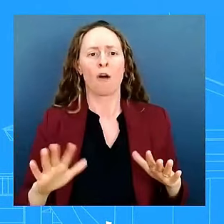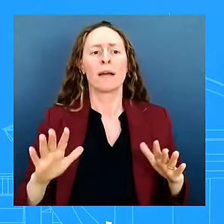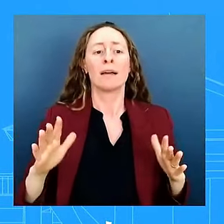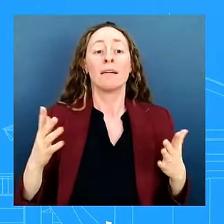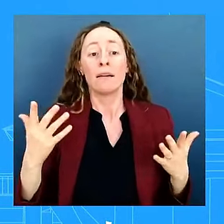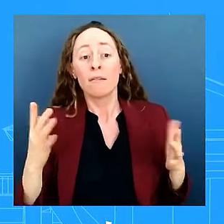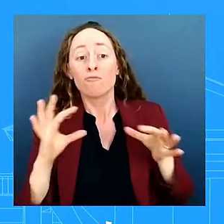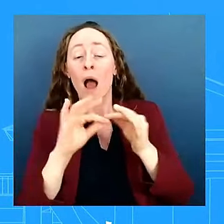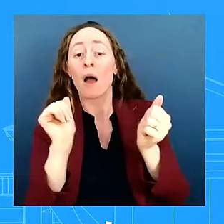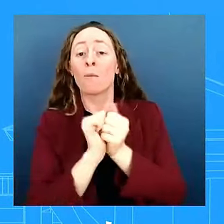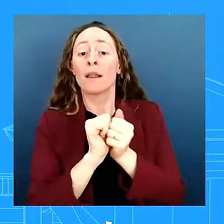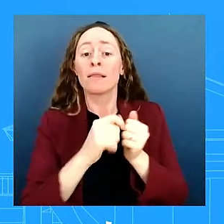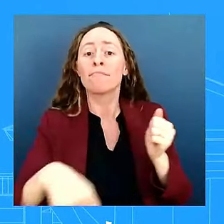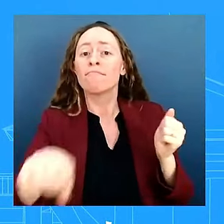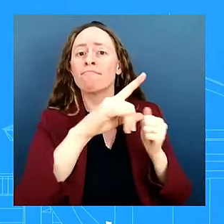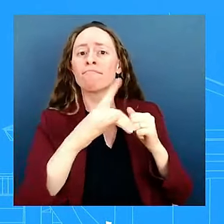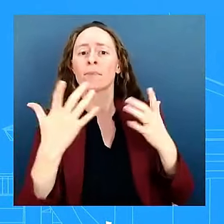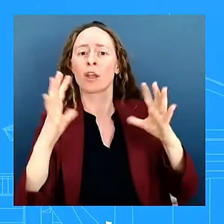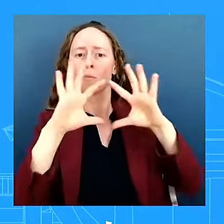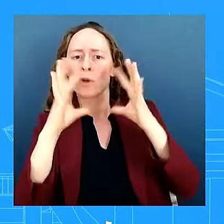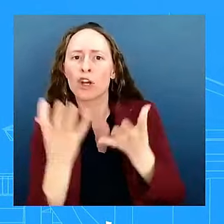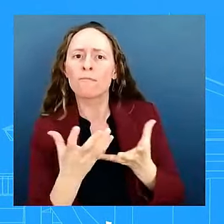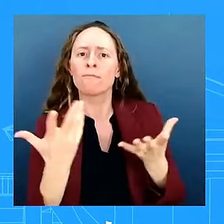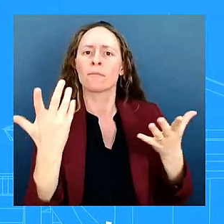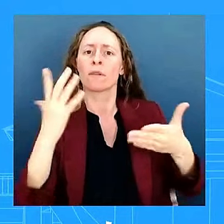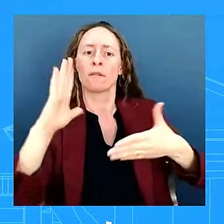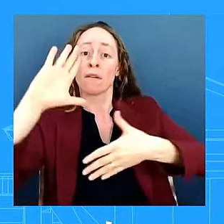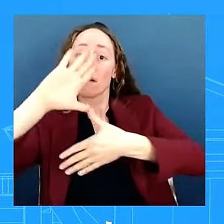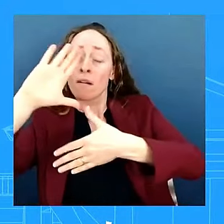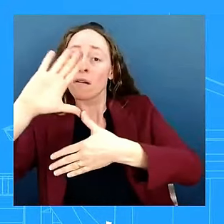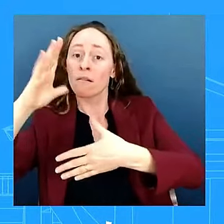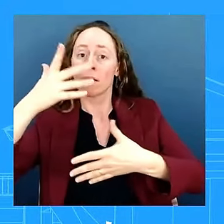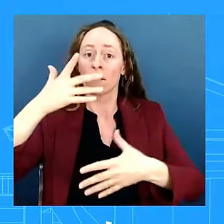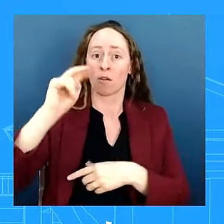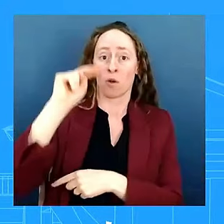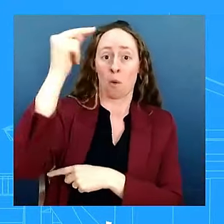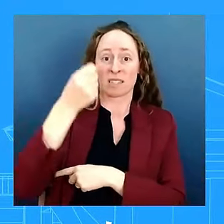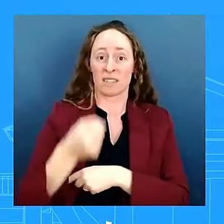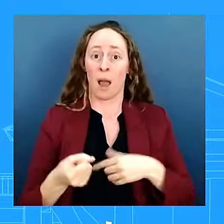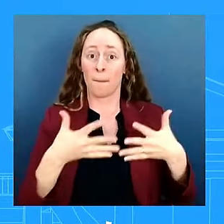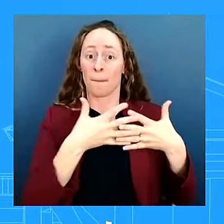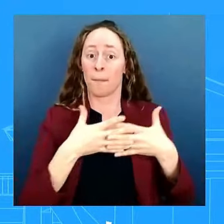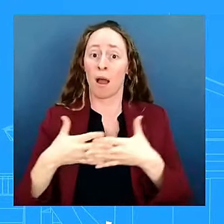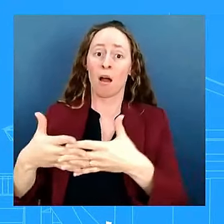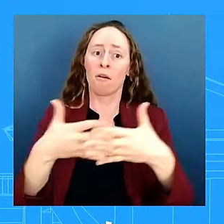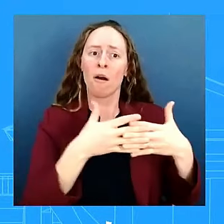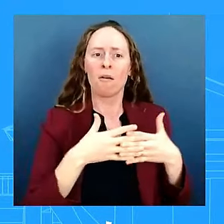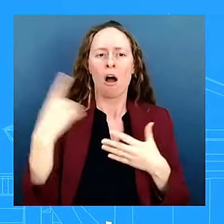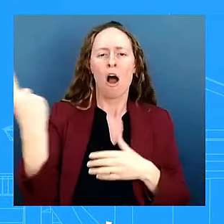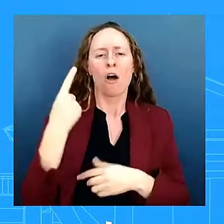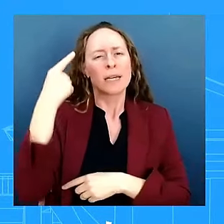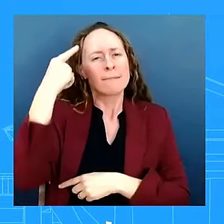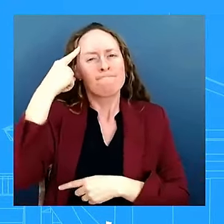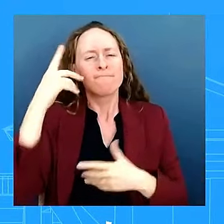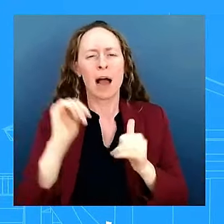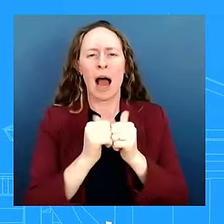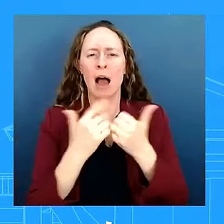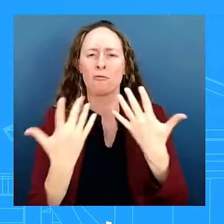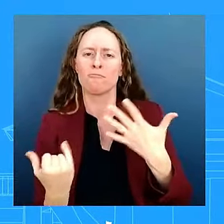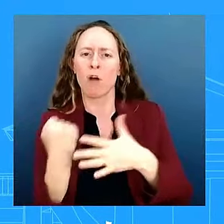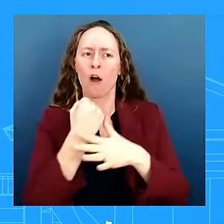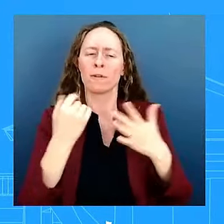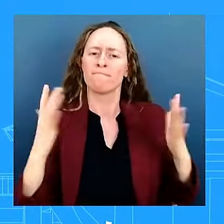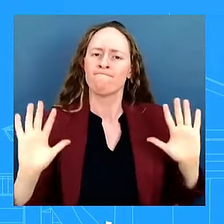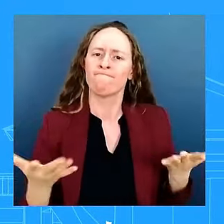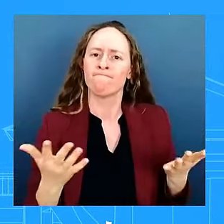that democracy is fundamentally vital for sustained economic prosperity and security now venezuela is